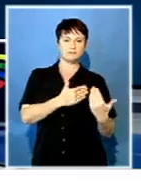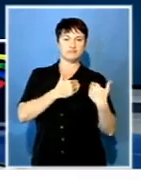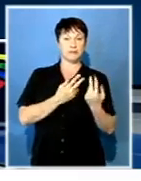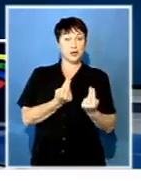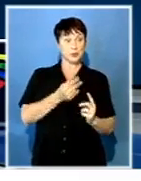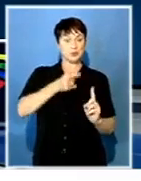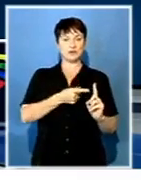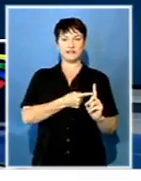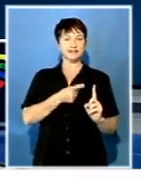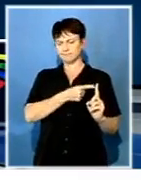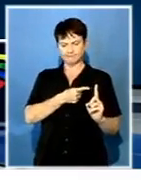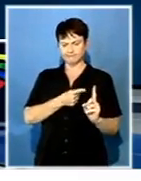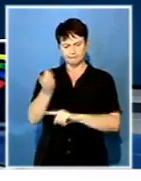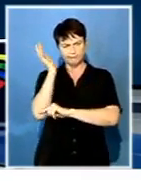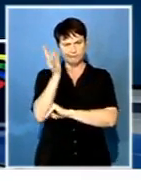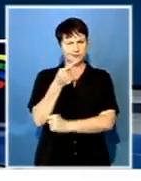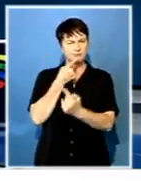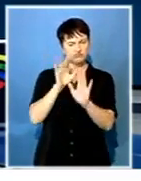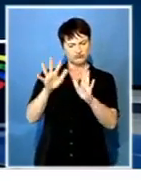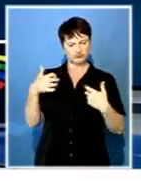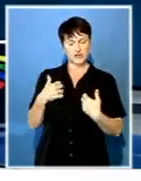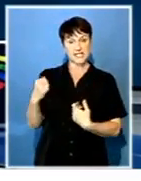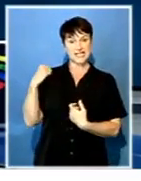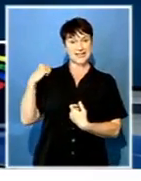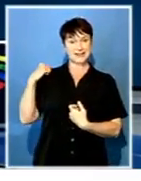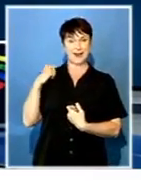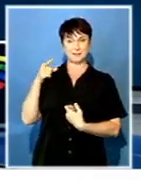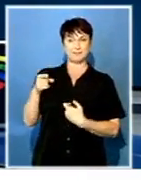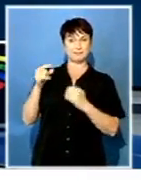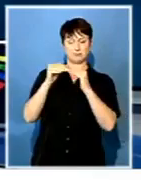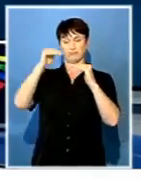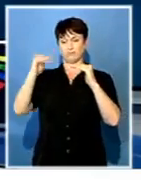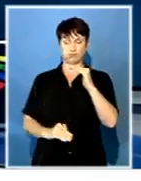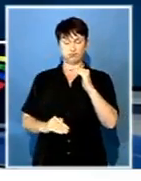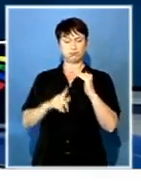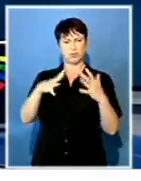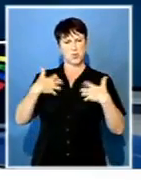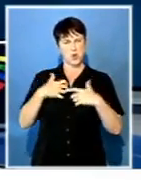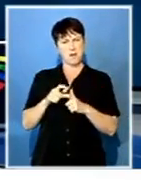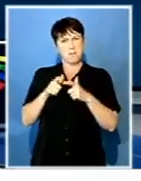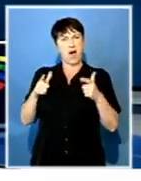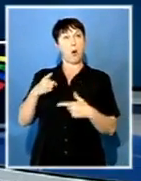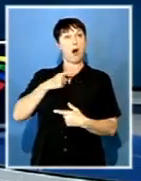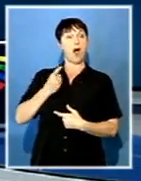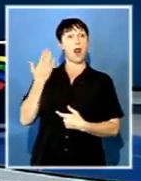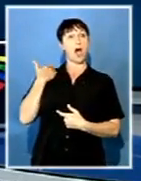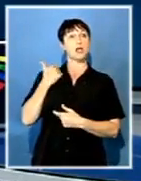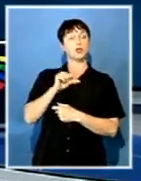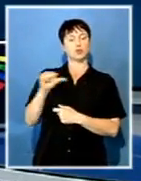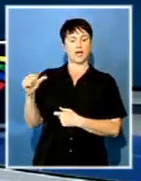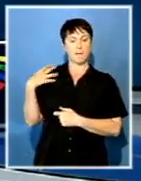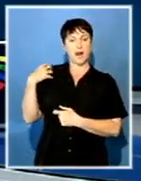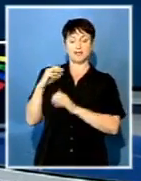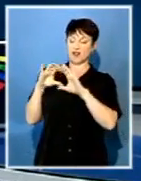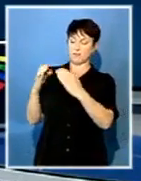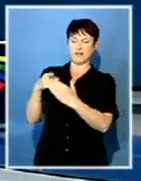...lay fears following yesterday's ratings downgrade as a result of last week's Cabinet reshuffle. Alright, so